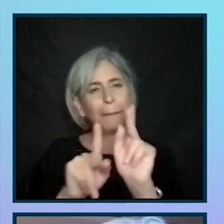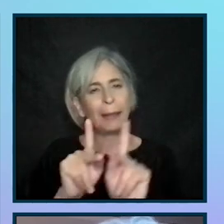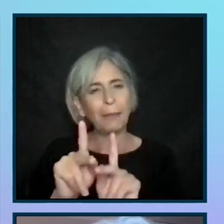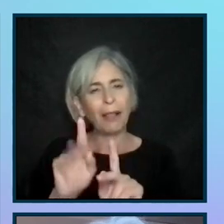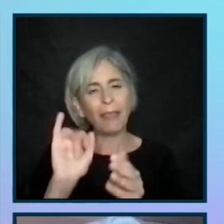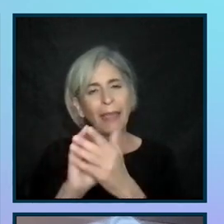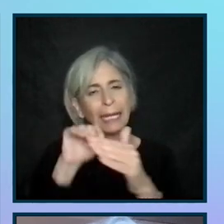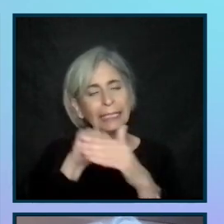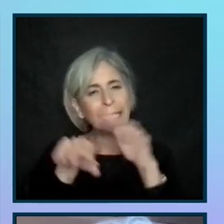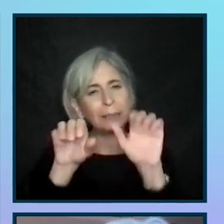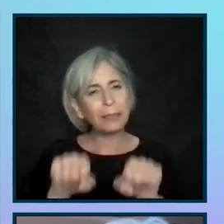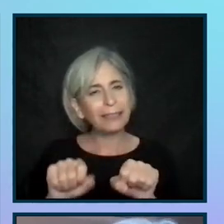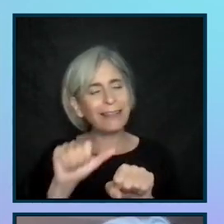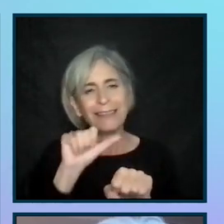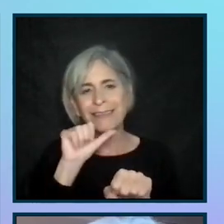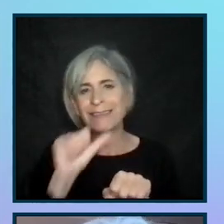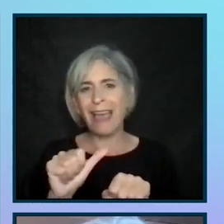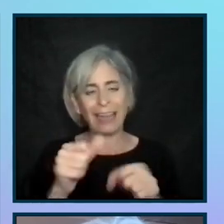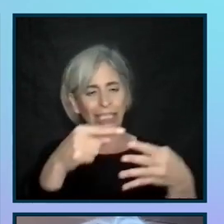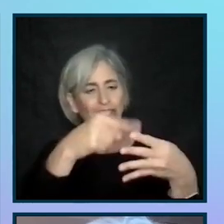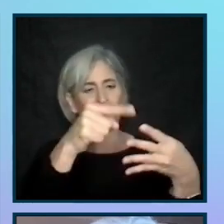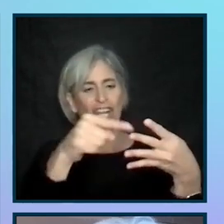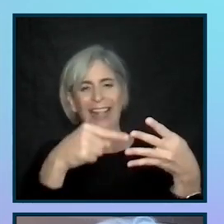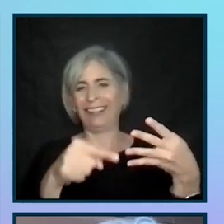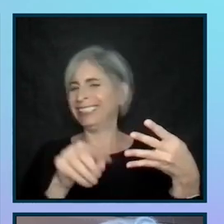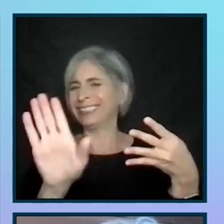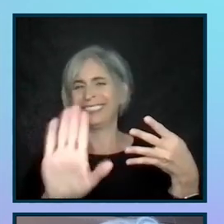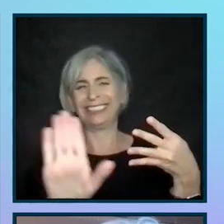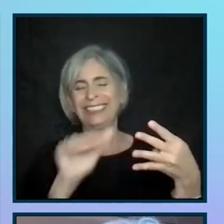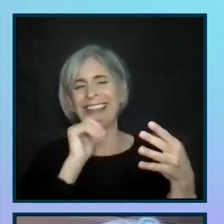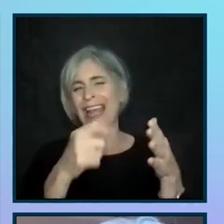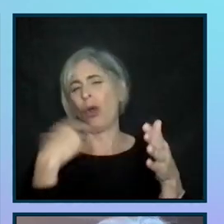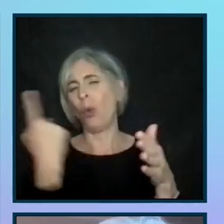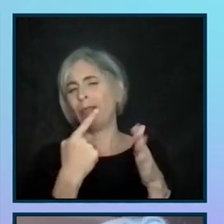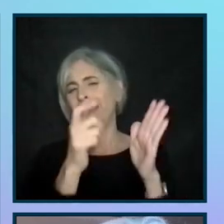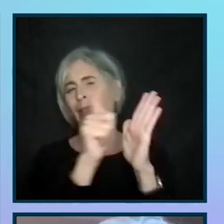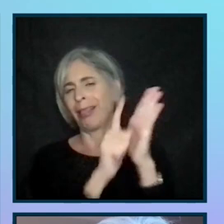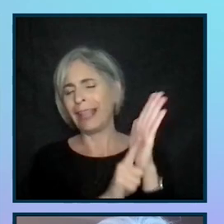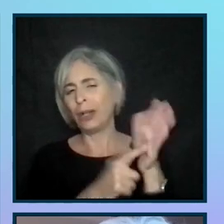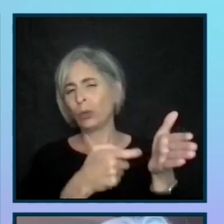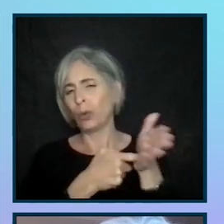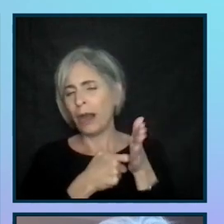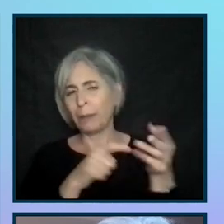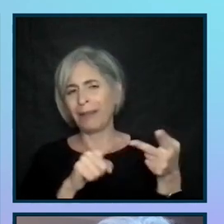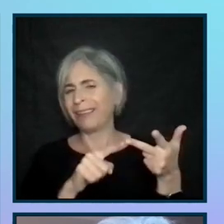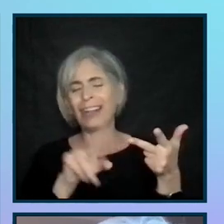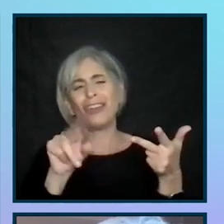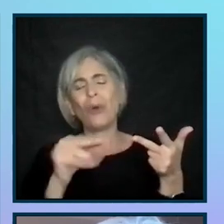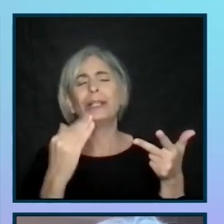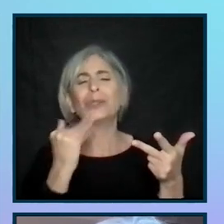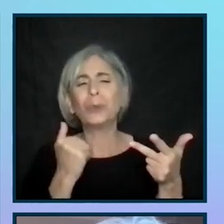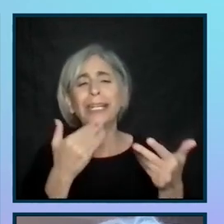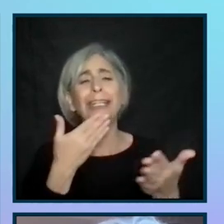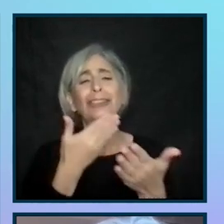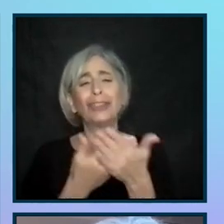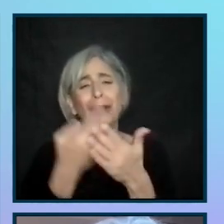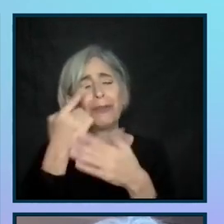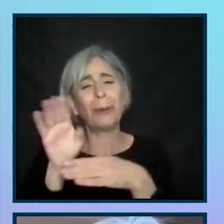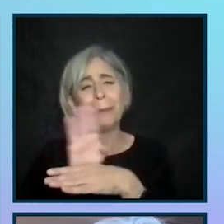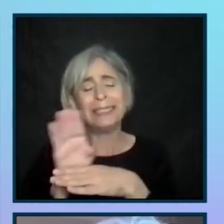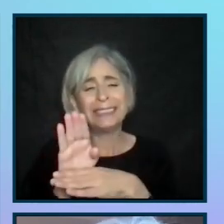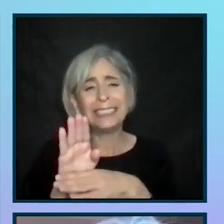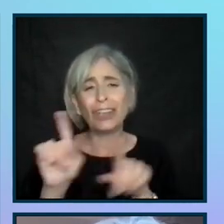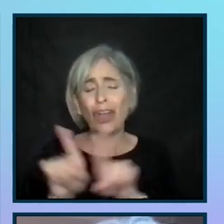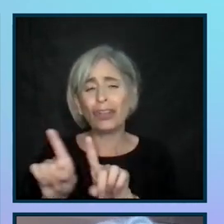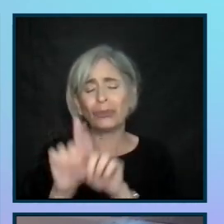accessibility is not a checklist. It's not just a legal requirement. It's sweet. It's good. It's good for business. And most of